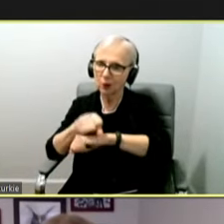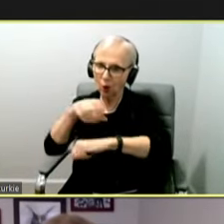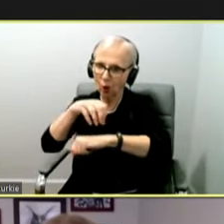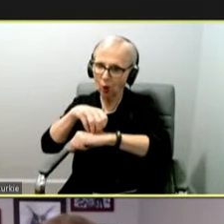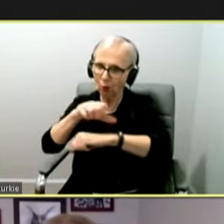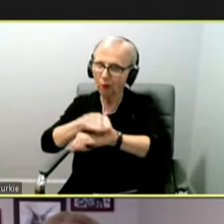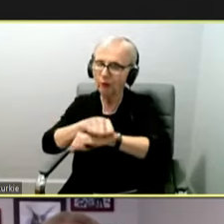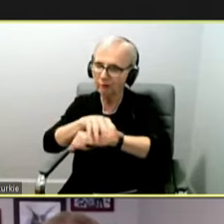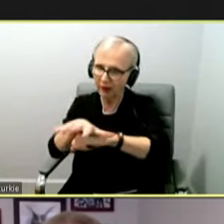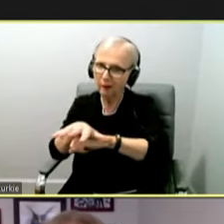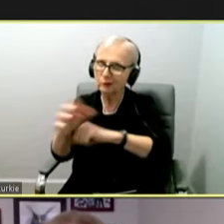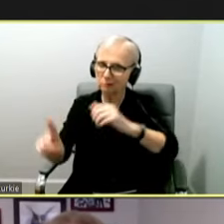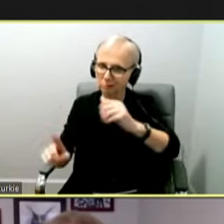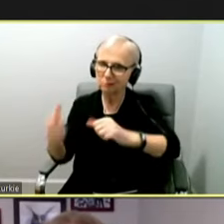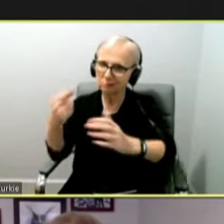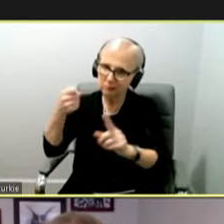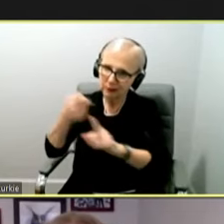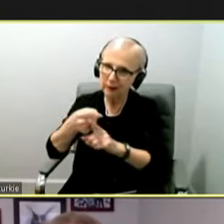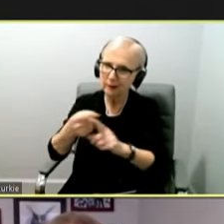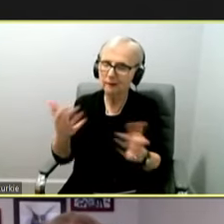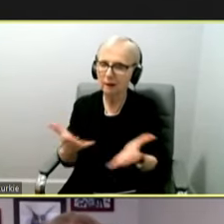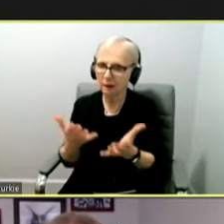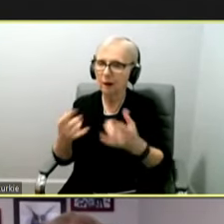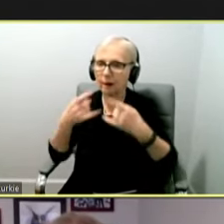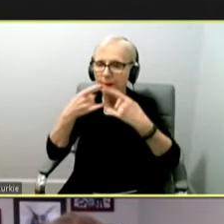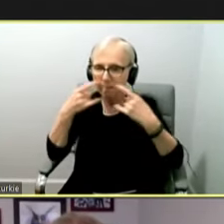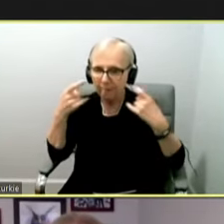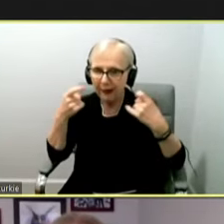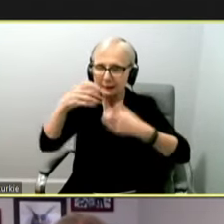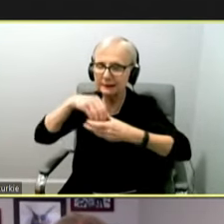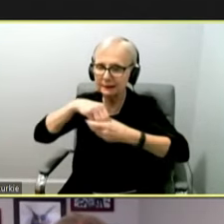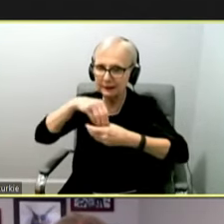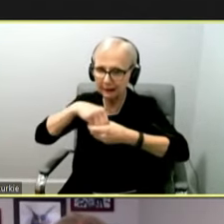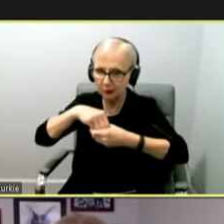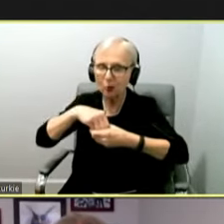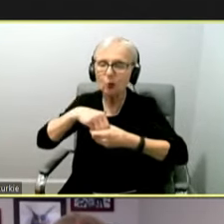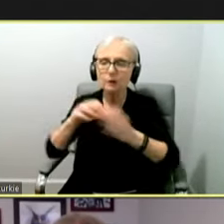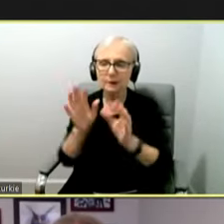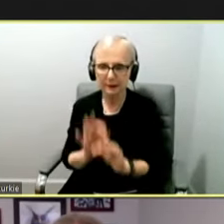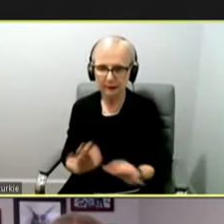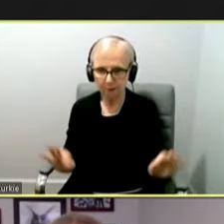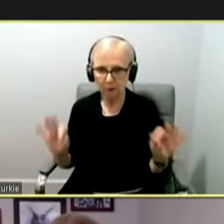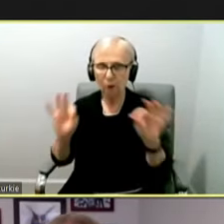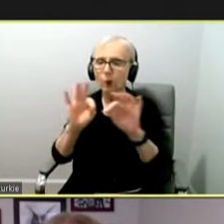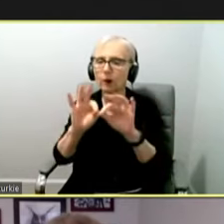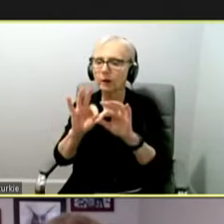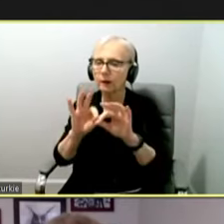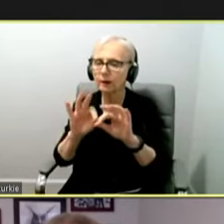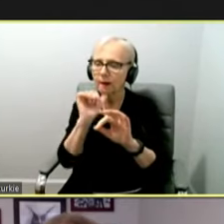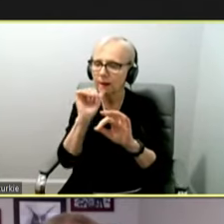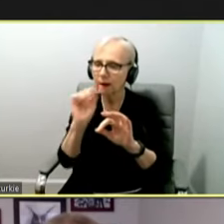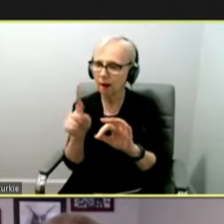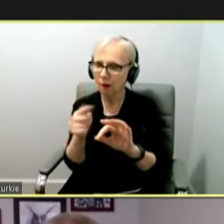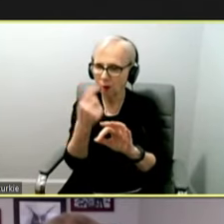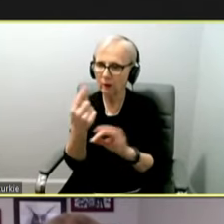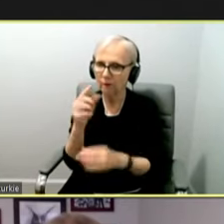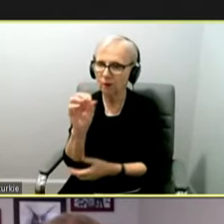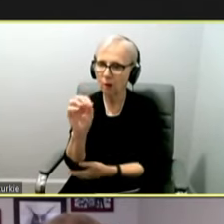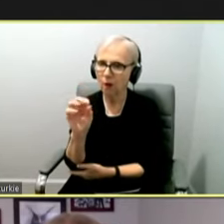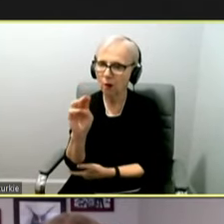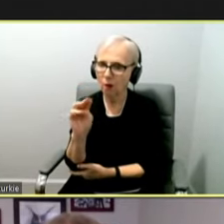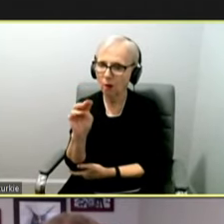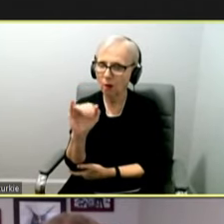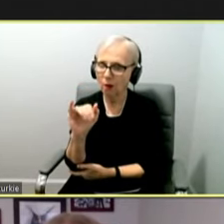things that we've been doing. So wearing masks indoors obviously continues to be incredibly important, not just for Omicron